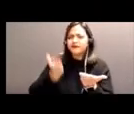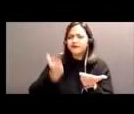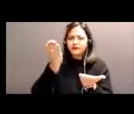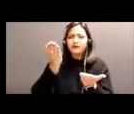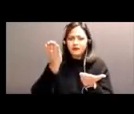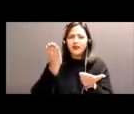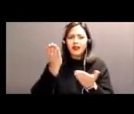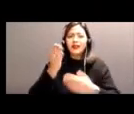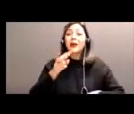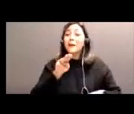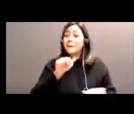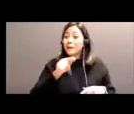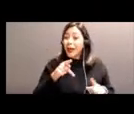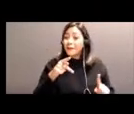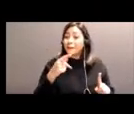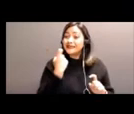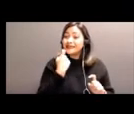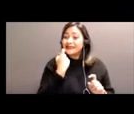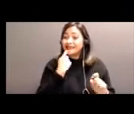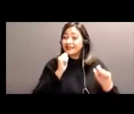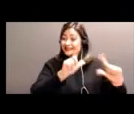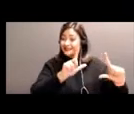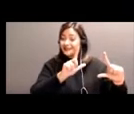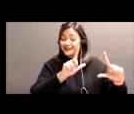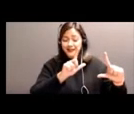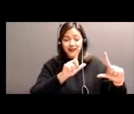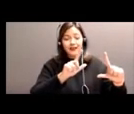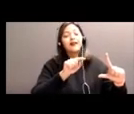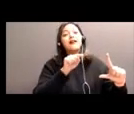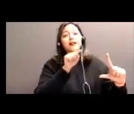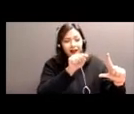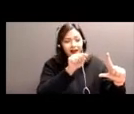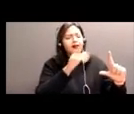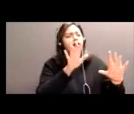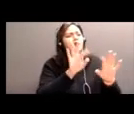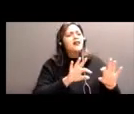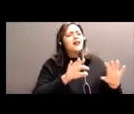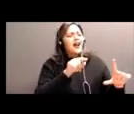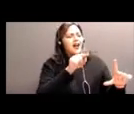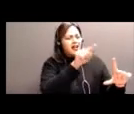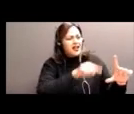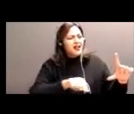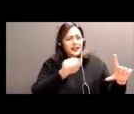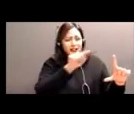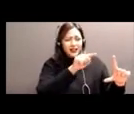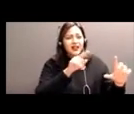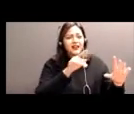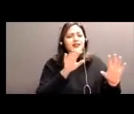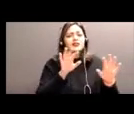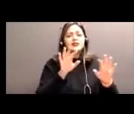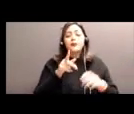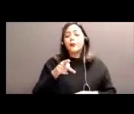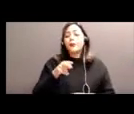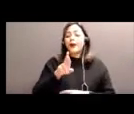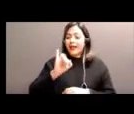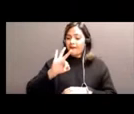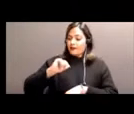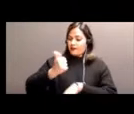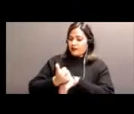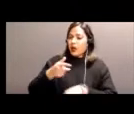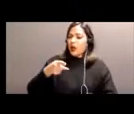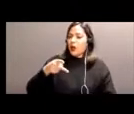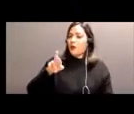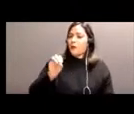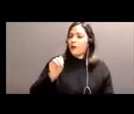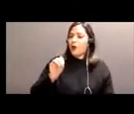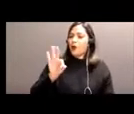that map that I had shared with you earlier, that you noticed in your profile. Can you